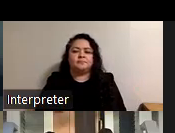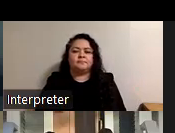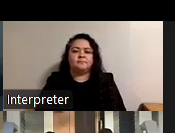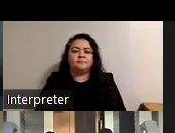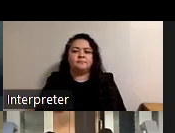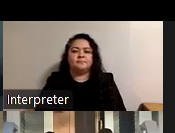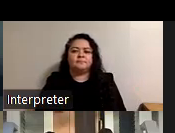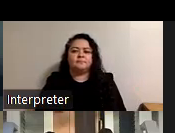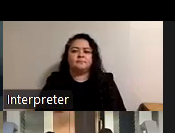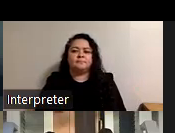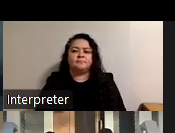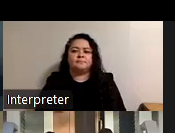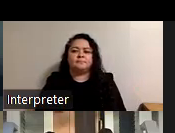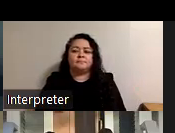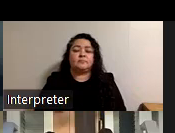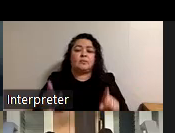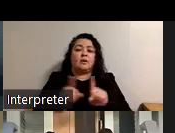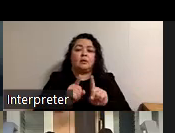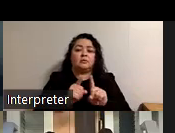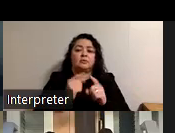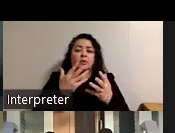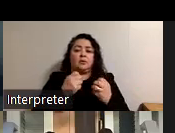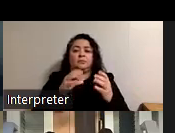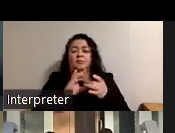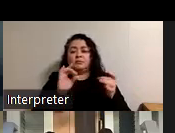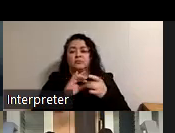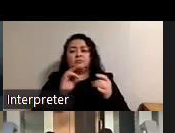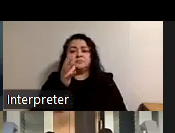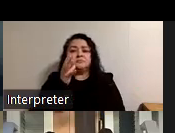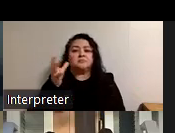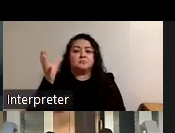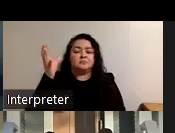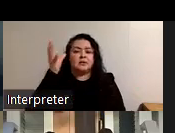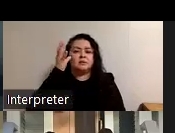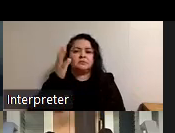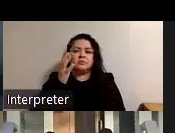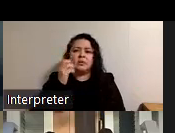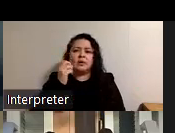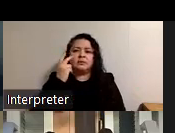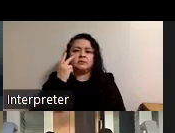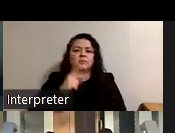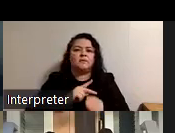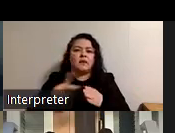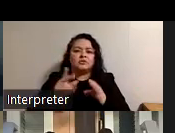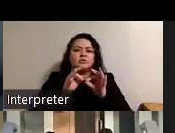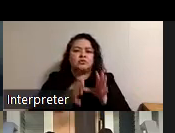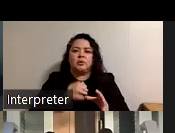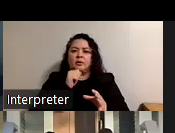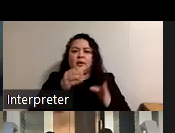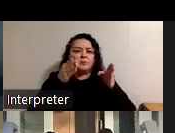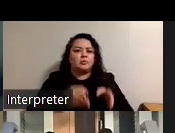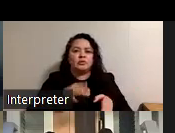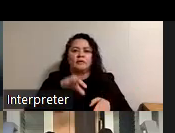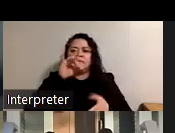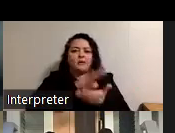yeah uh i also want to point out that parents are oh wait i see and a professional interpreter not the person they find